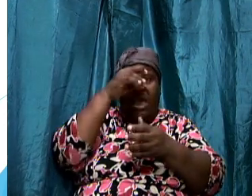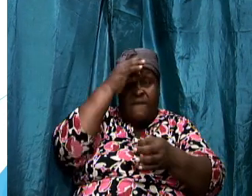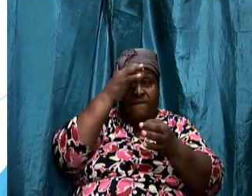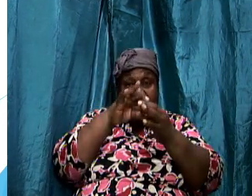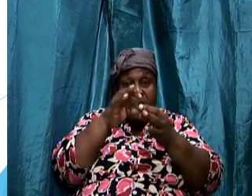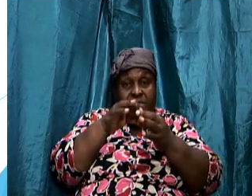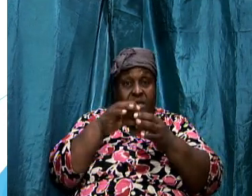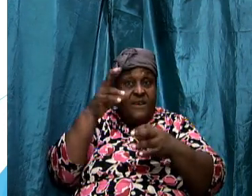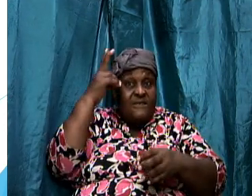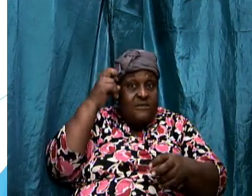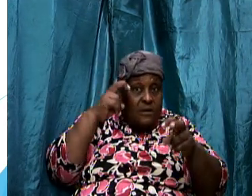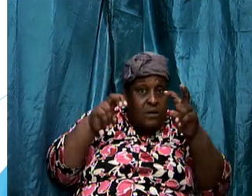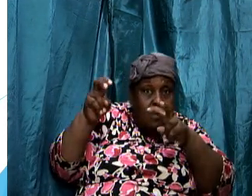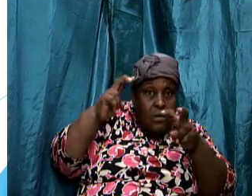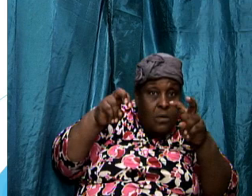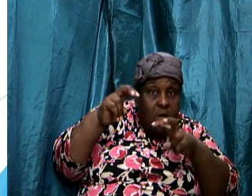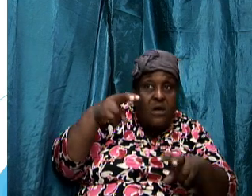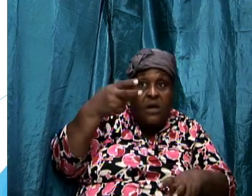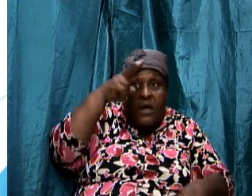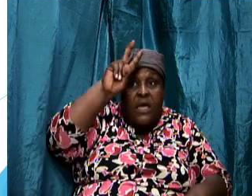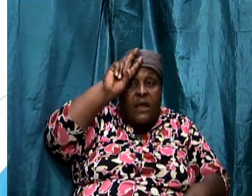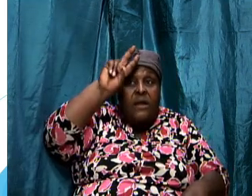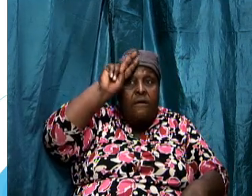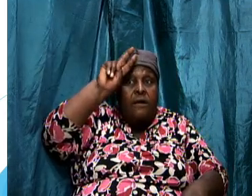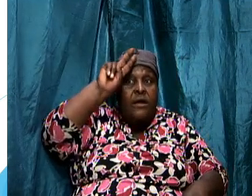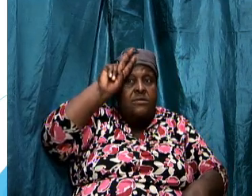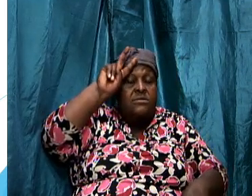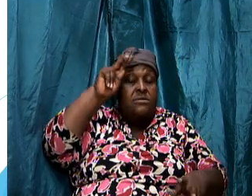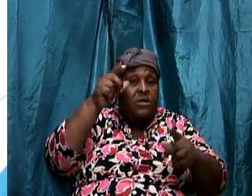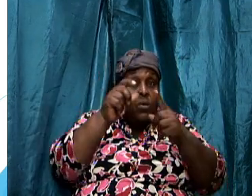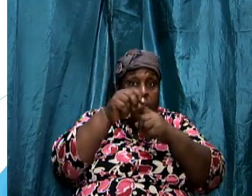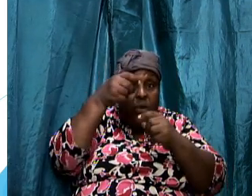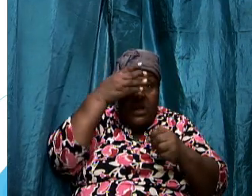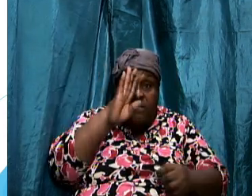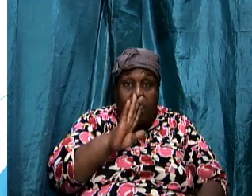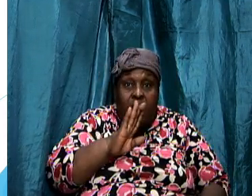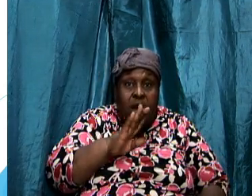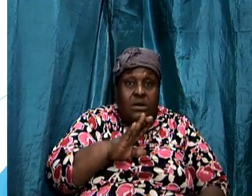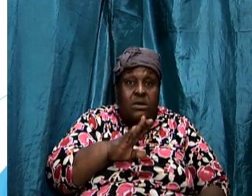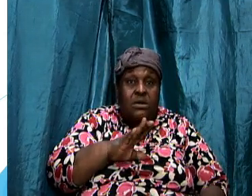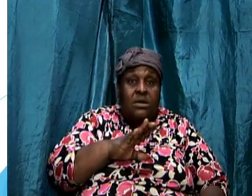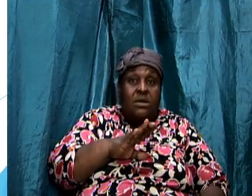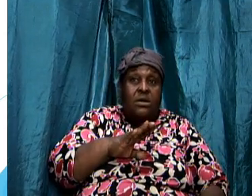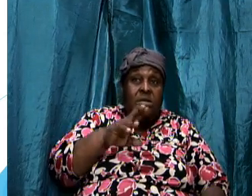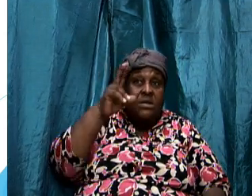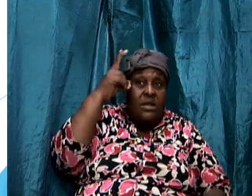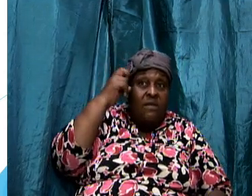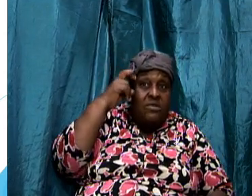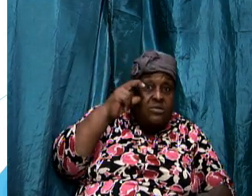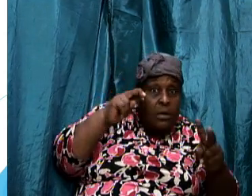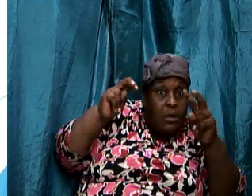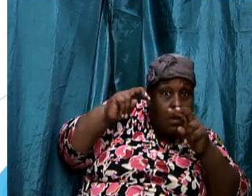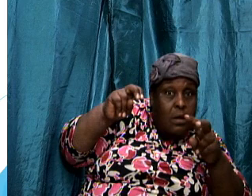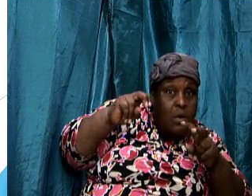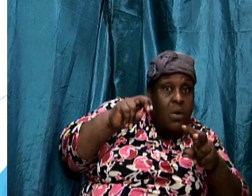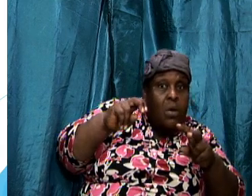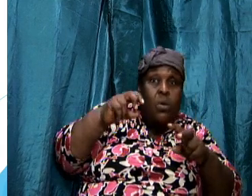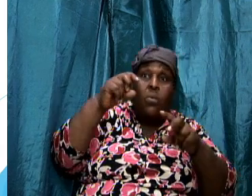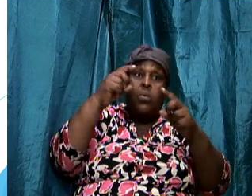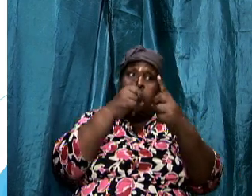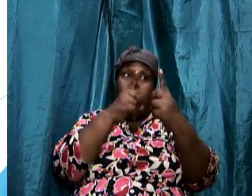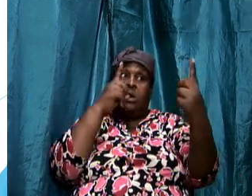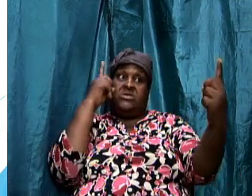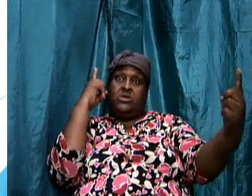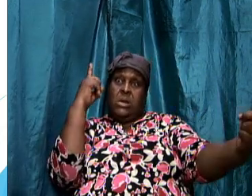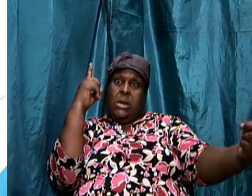for those who are ignorant of the word of god he's looking for those who are isolated unto themselves he's looking for